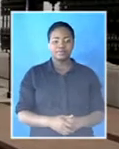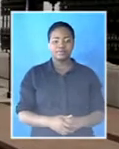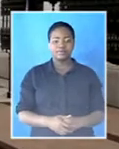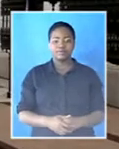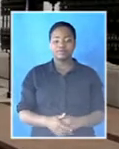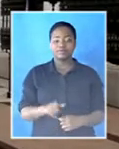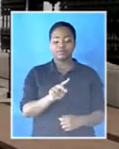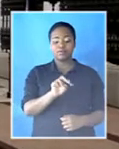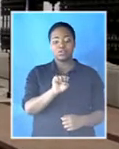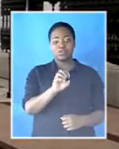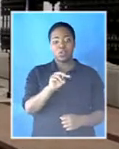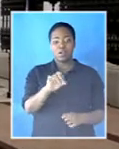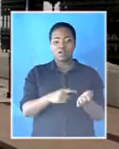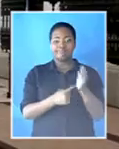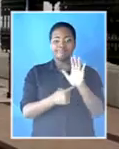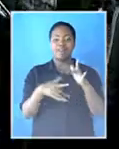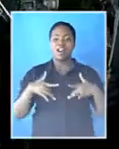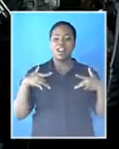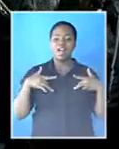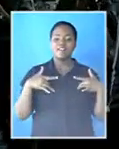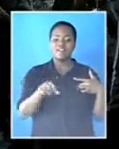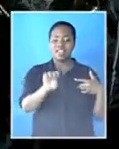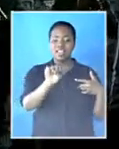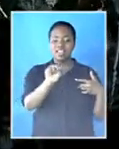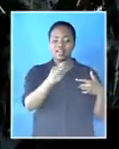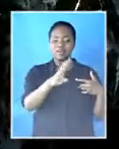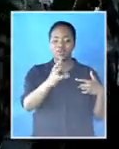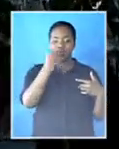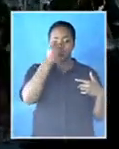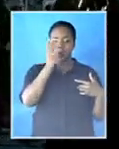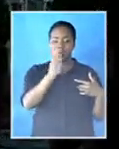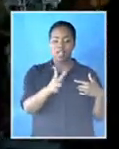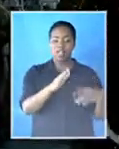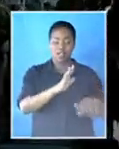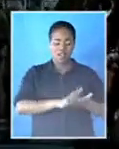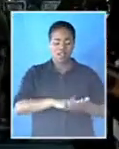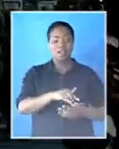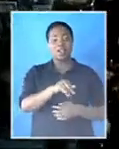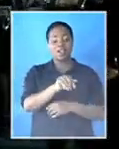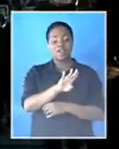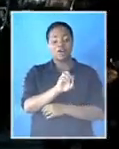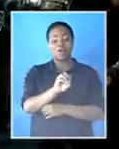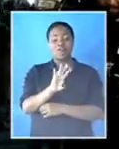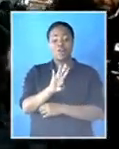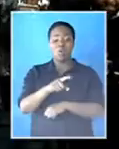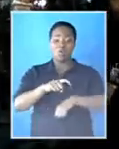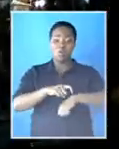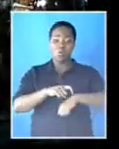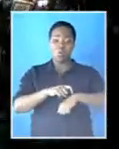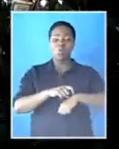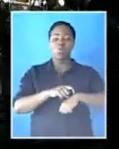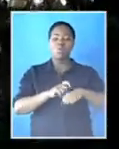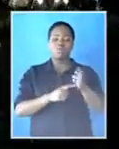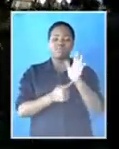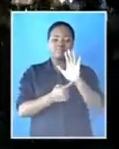the Nation address will be televised live on SABC2 and Channel 404. Bulilani Philippe,